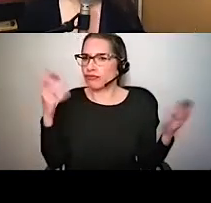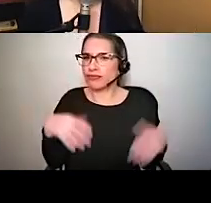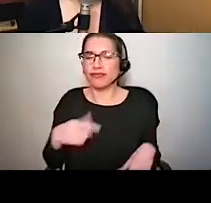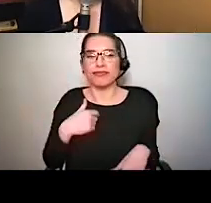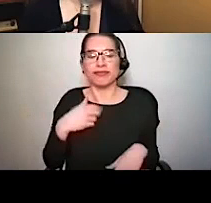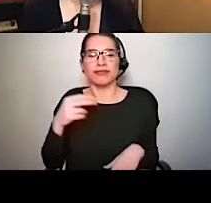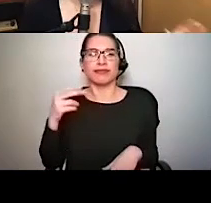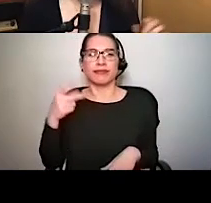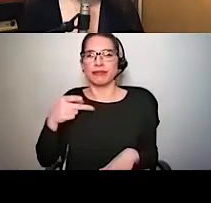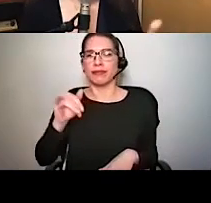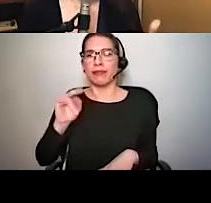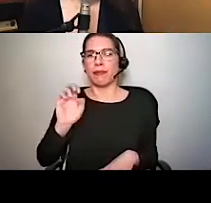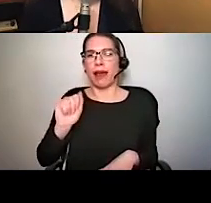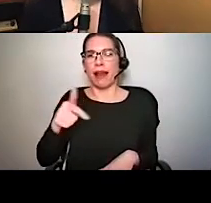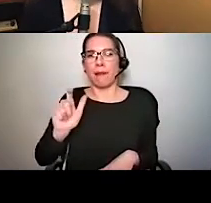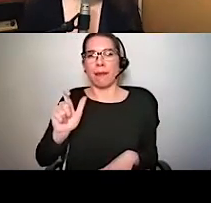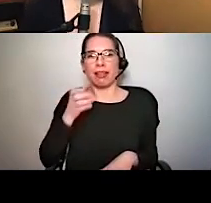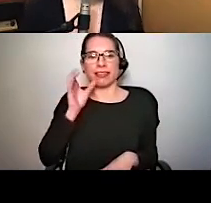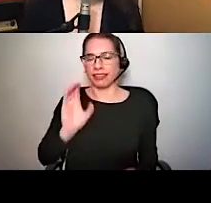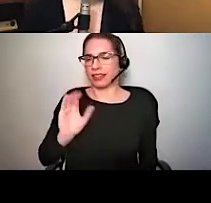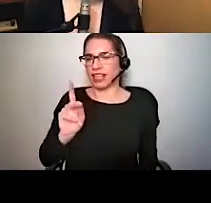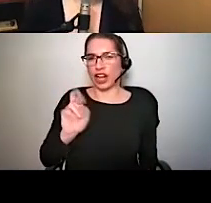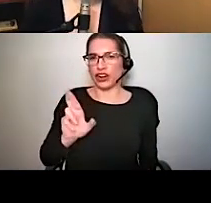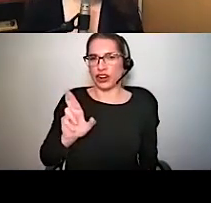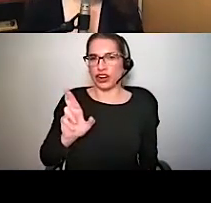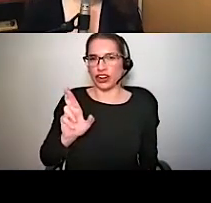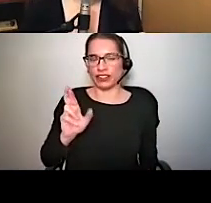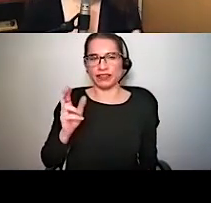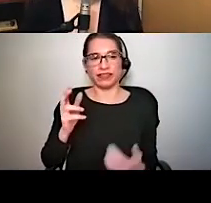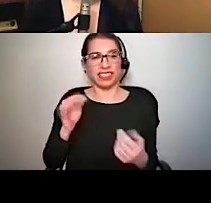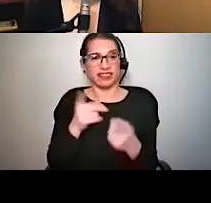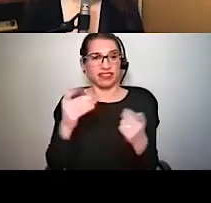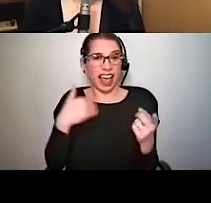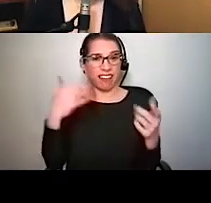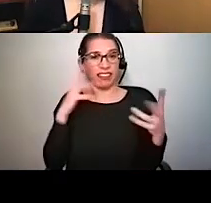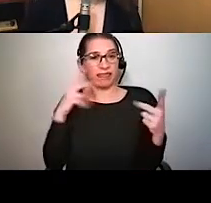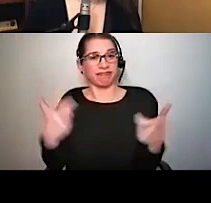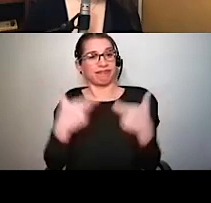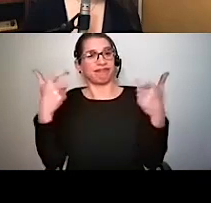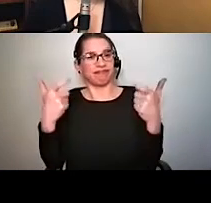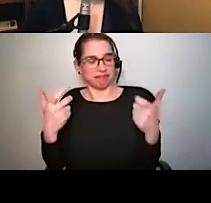cider, and I encourage any of you joining us this evening to to have a beverage of your choice as well.